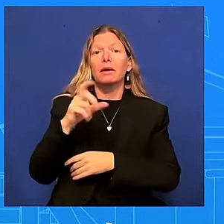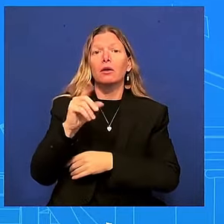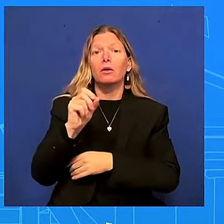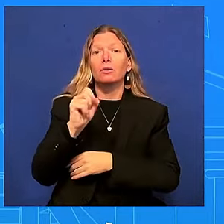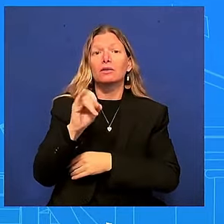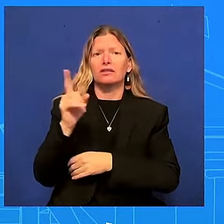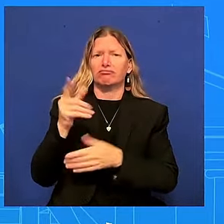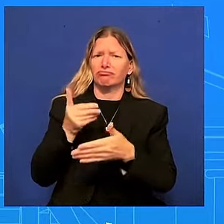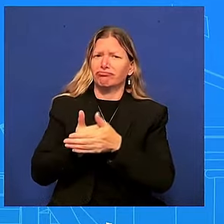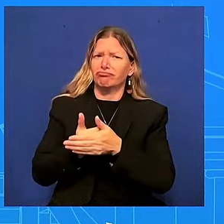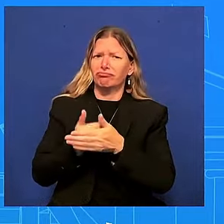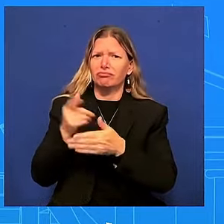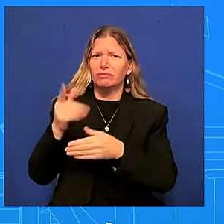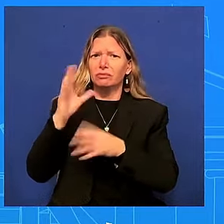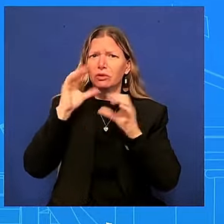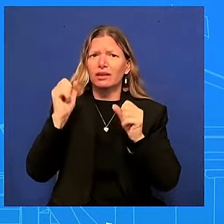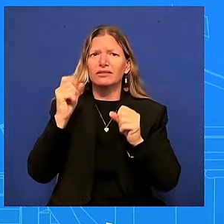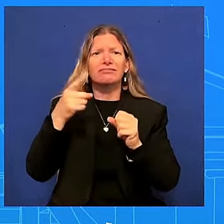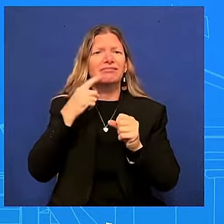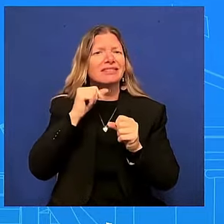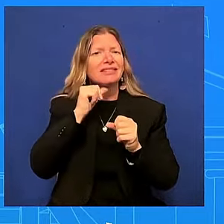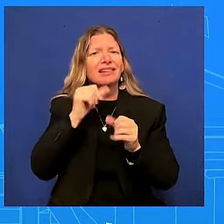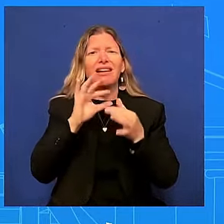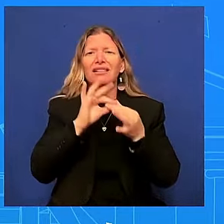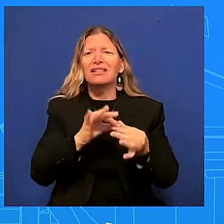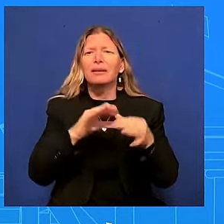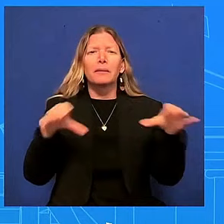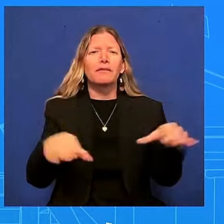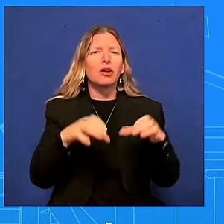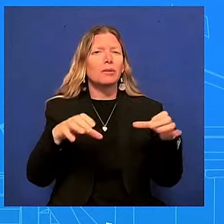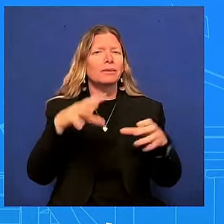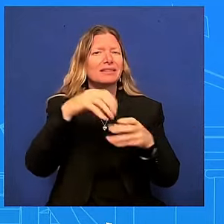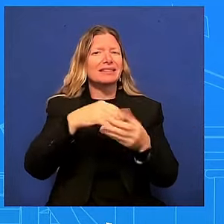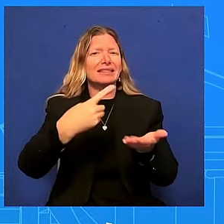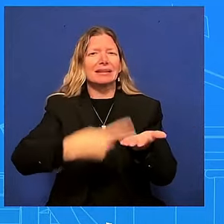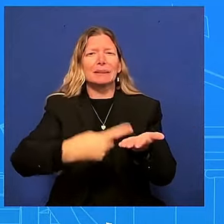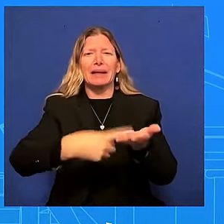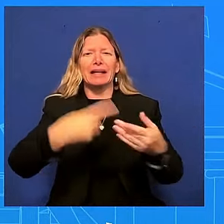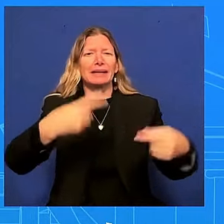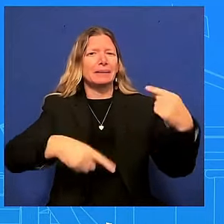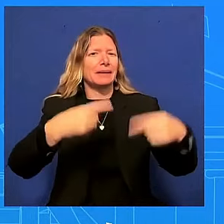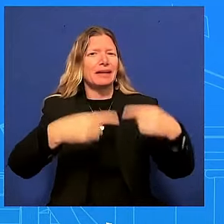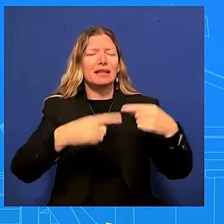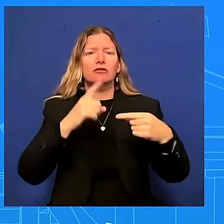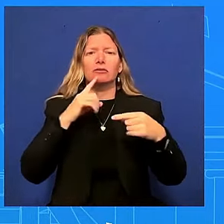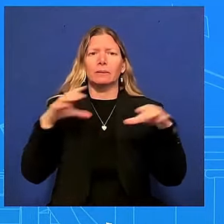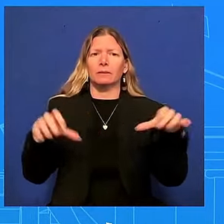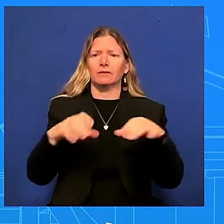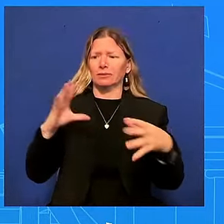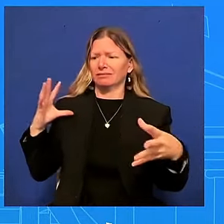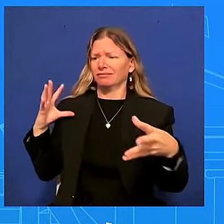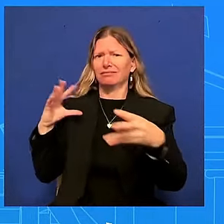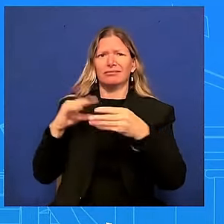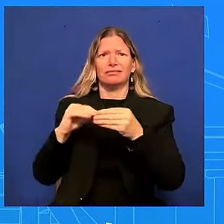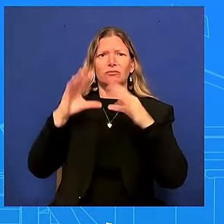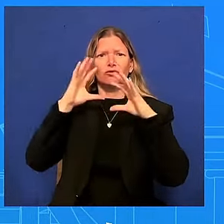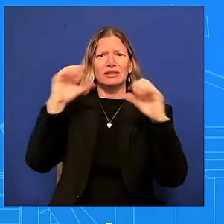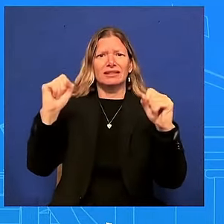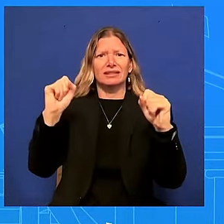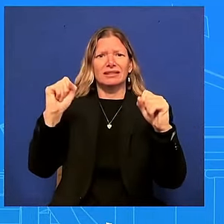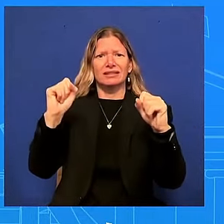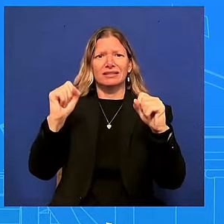a presidency and this is a president you've heard me say this we've talked about this he's been able to uh give us an economic